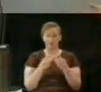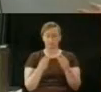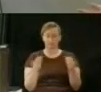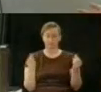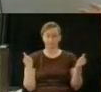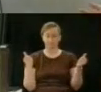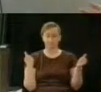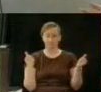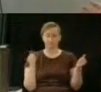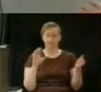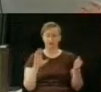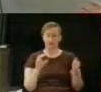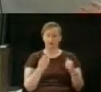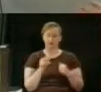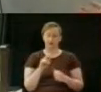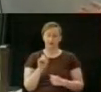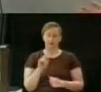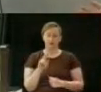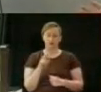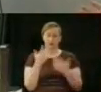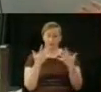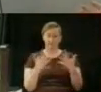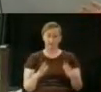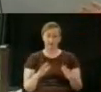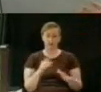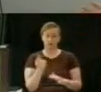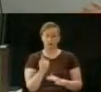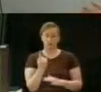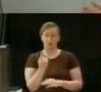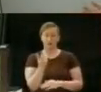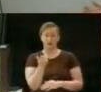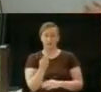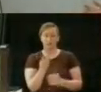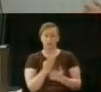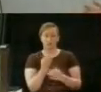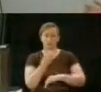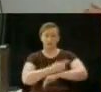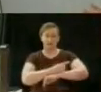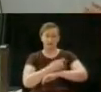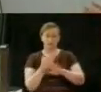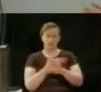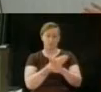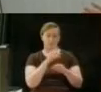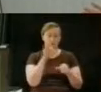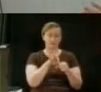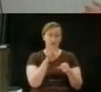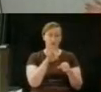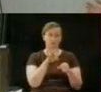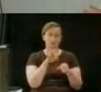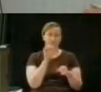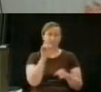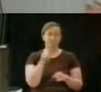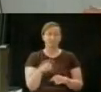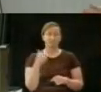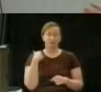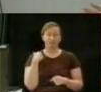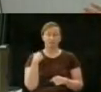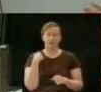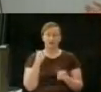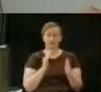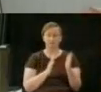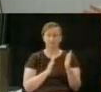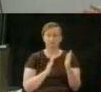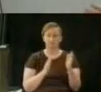little time at the end to really deal with the public because once this goes away, the charter commission is out of it.